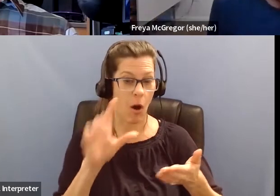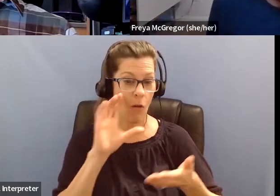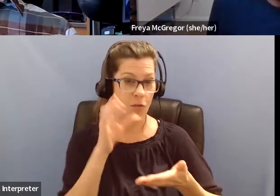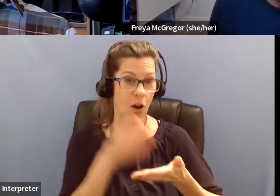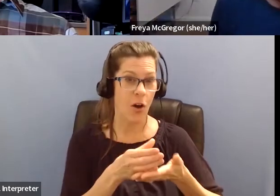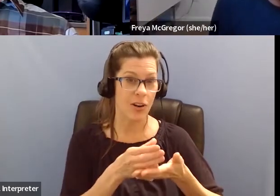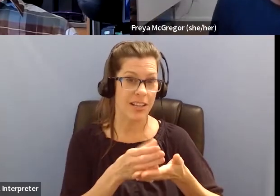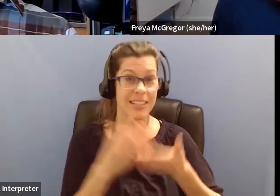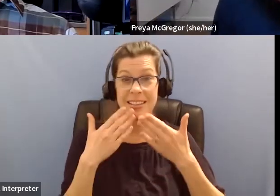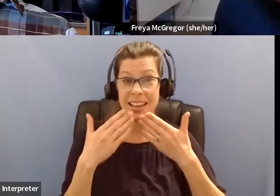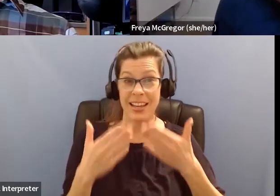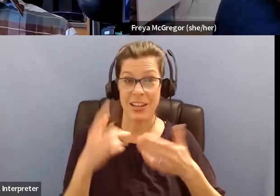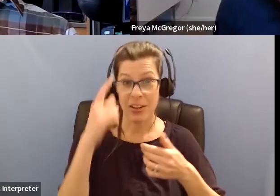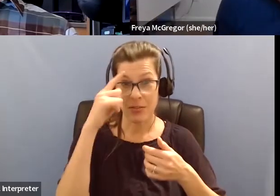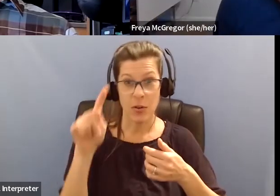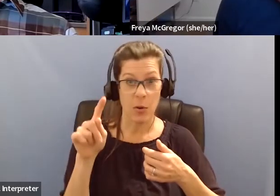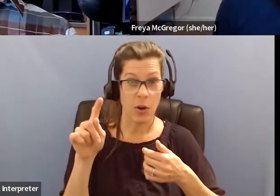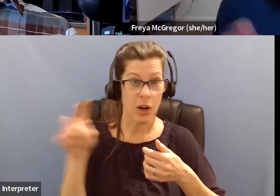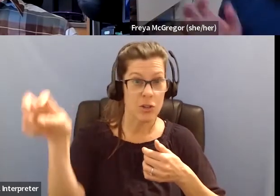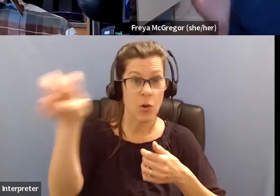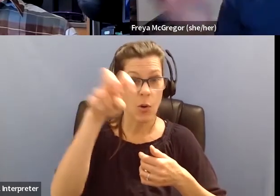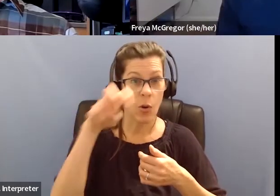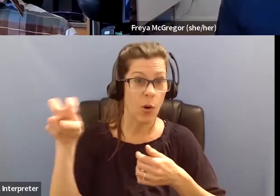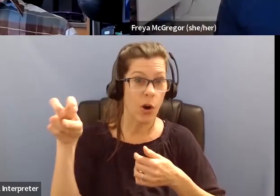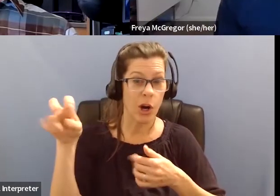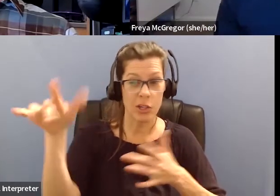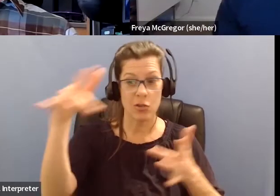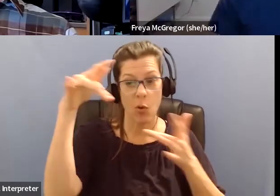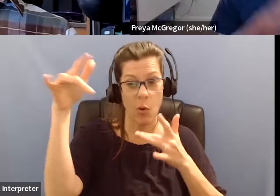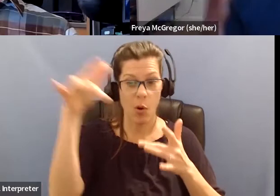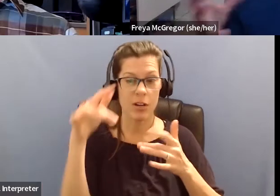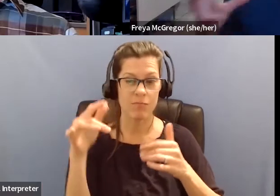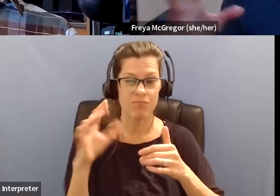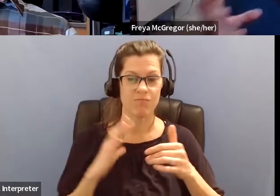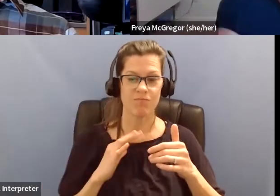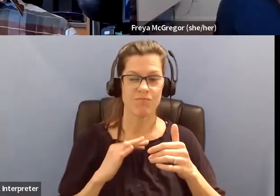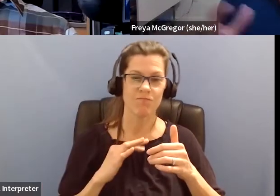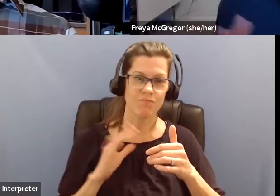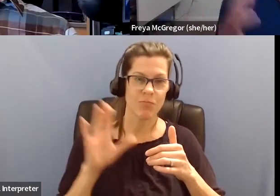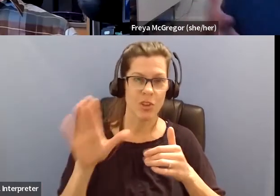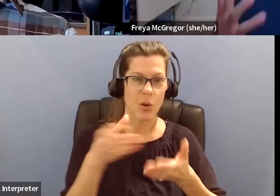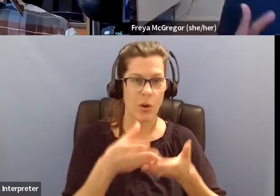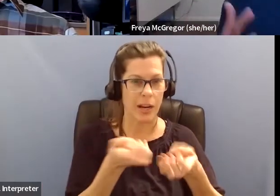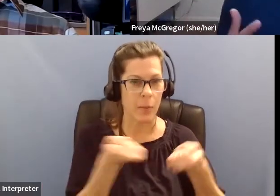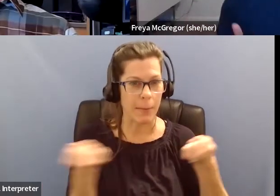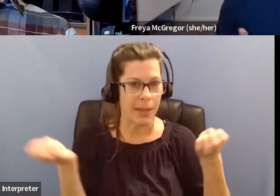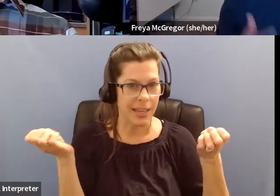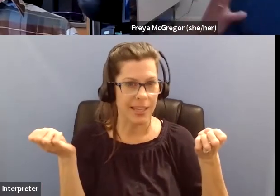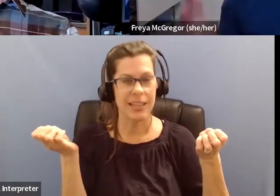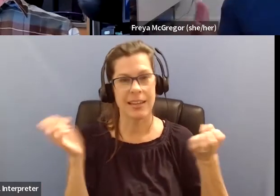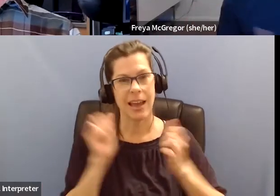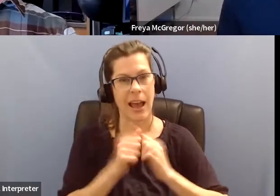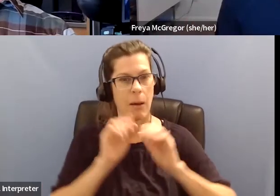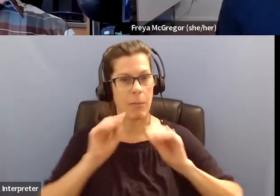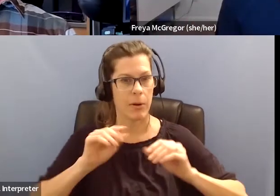really cool tour of your gear and what you've built. And, yeah, there's a lot more on your website about where those different components came from and how you put them together.